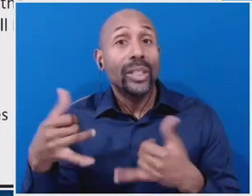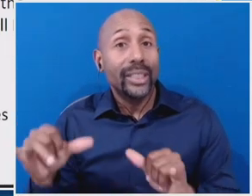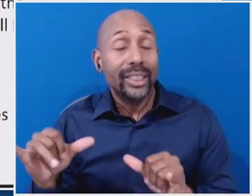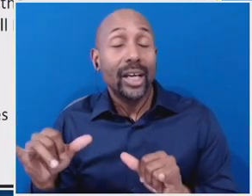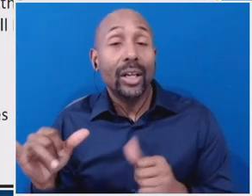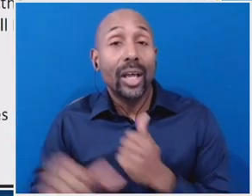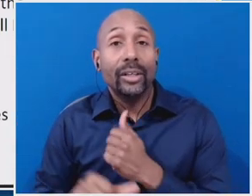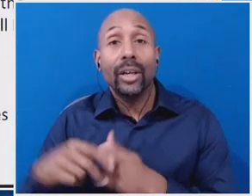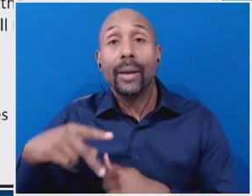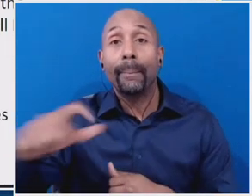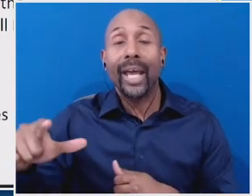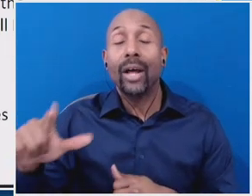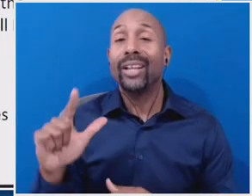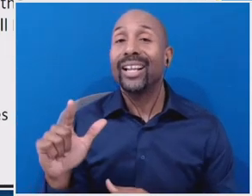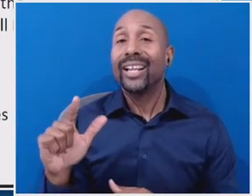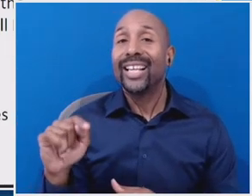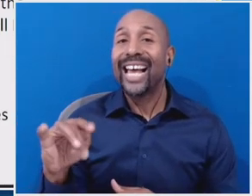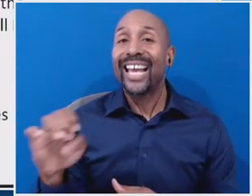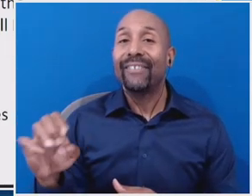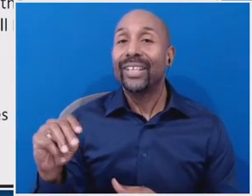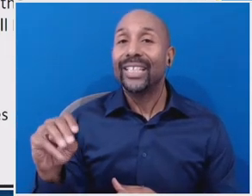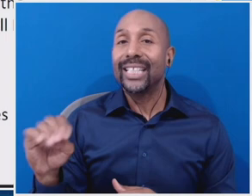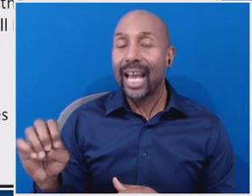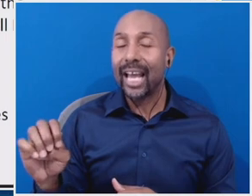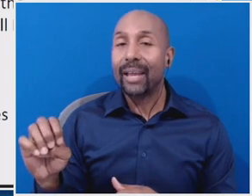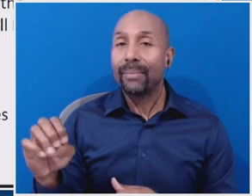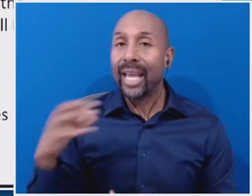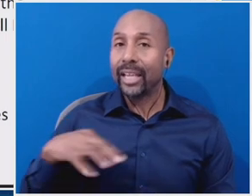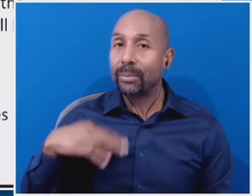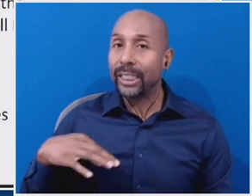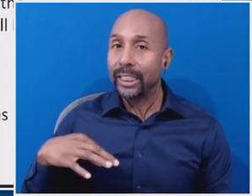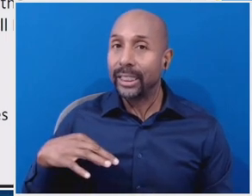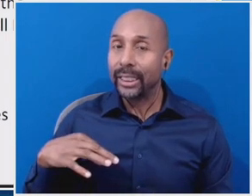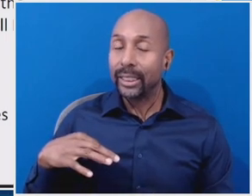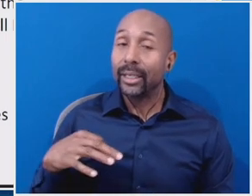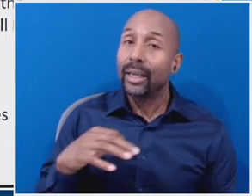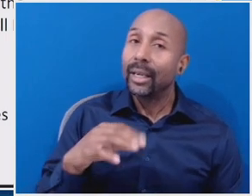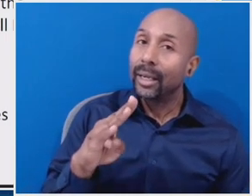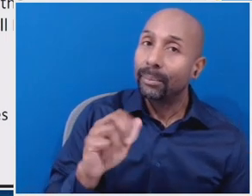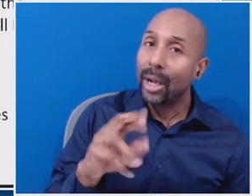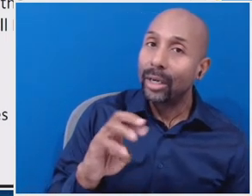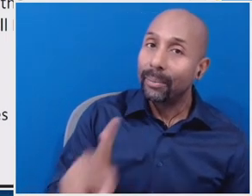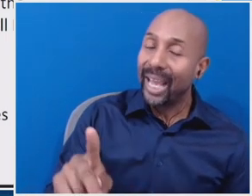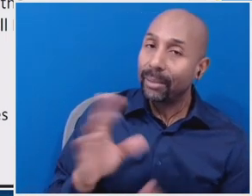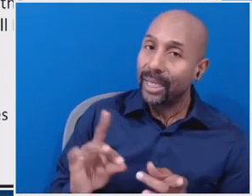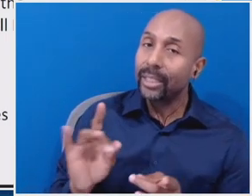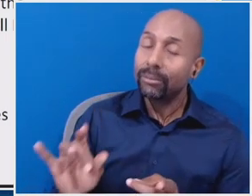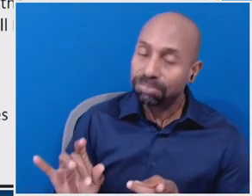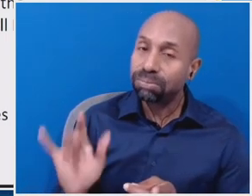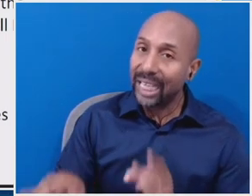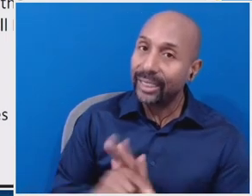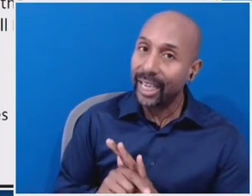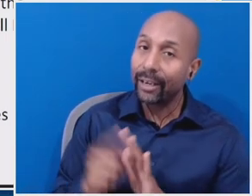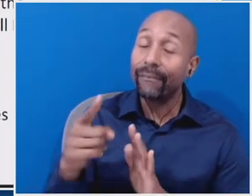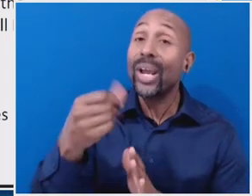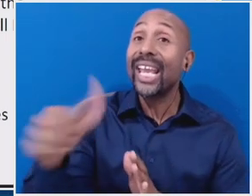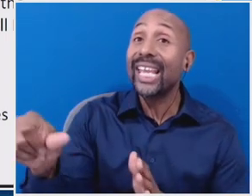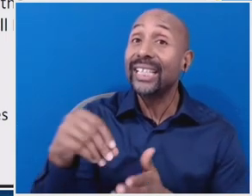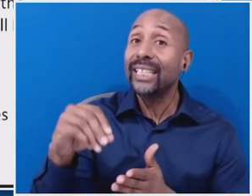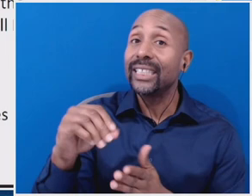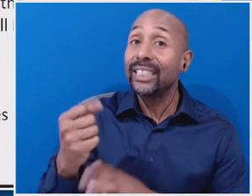Uh, so as Barmak mentioned, that is a downside, um, to any situation where a student doesn't, complete, uh,